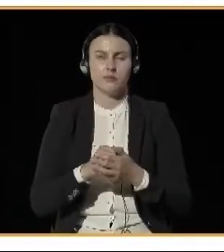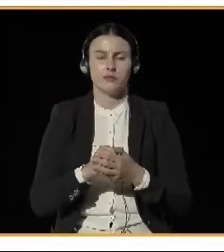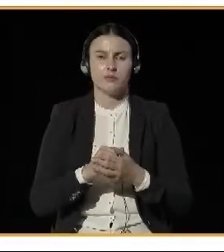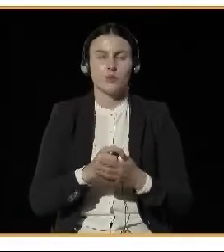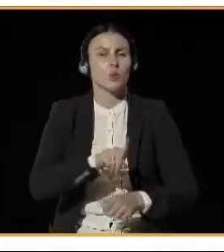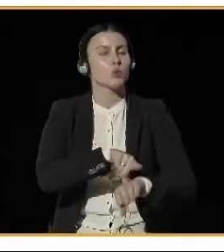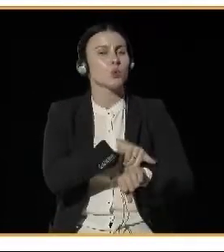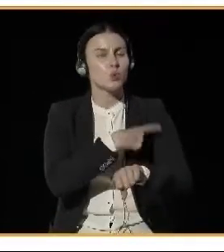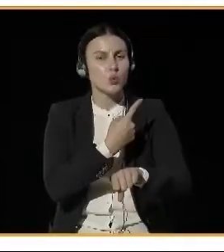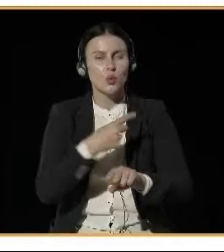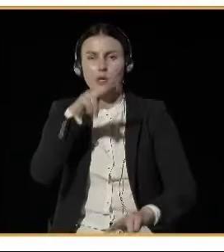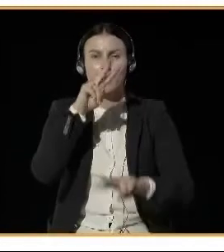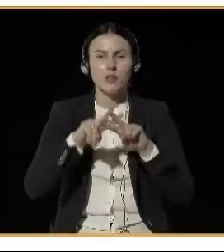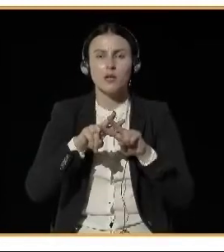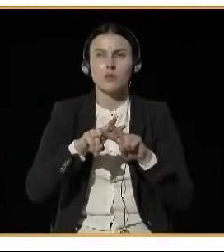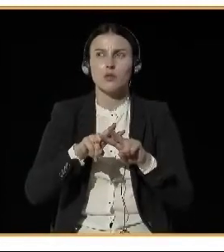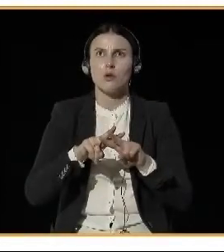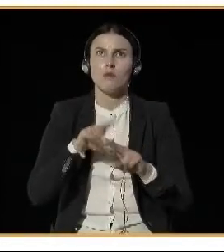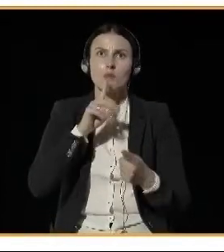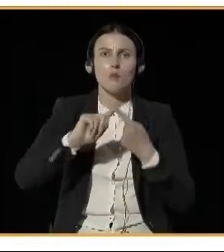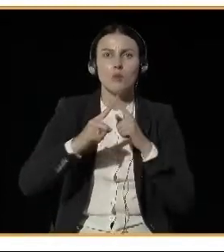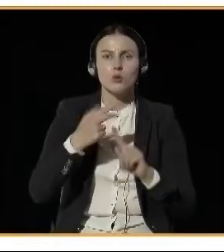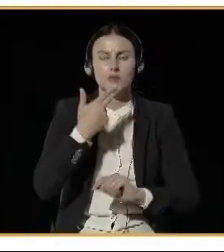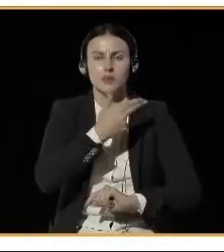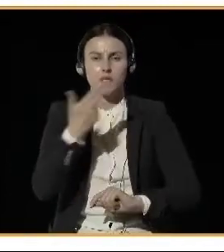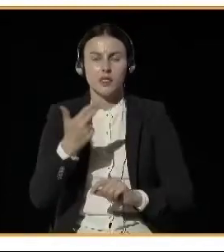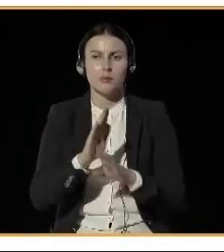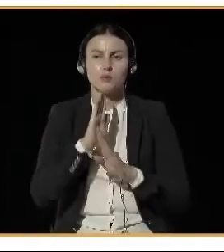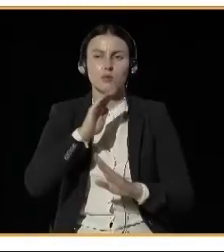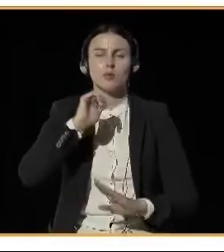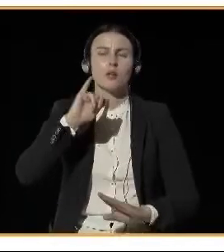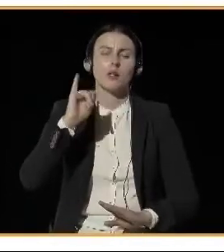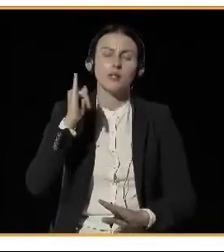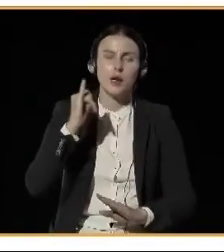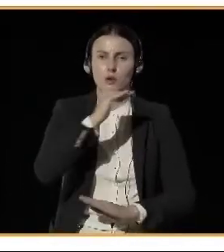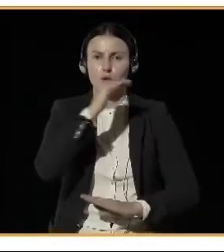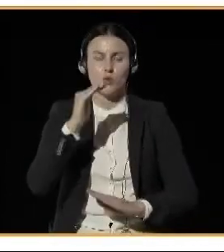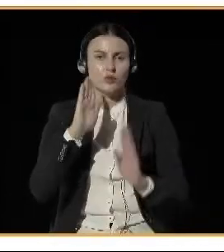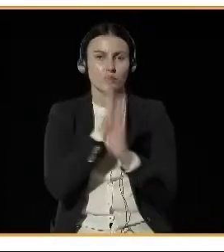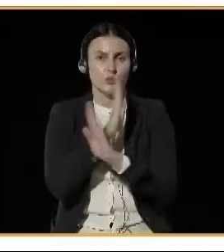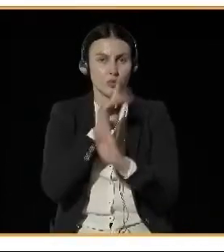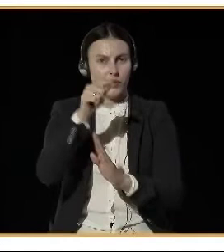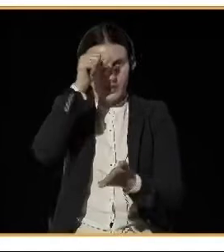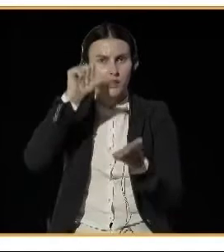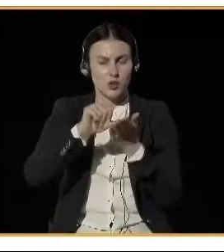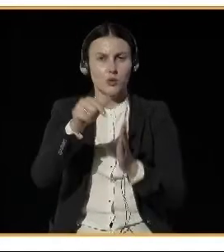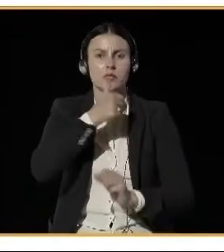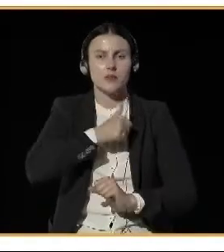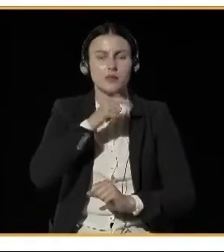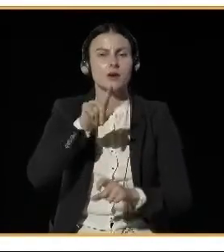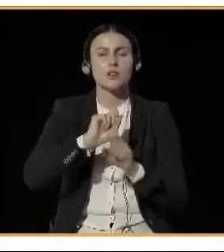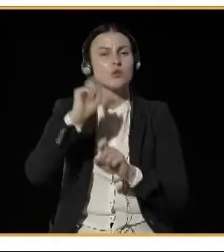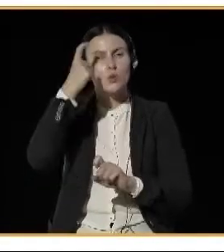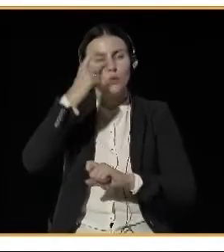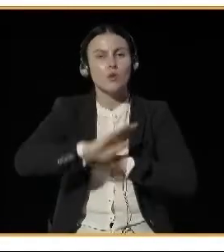the city of Reykjavík is embedded in various different policies and agendas. And what we are